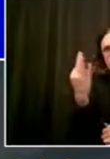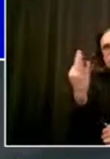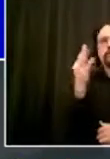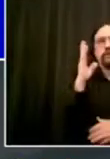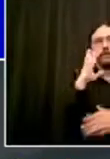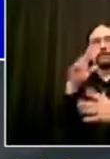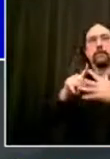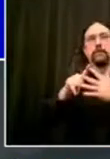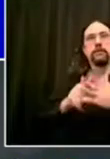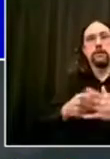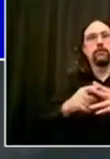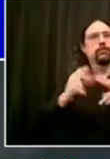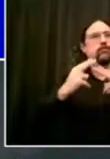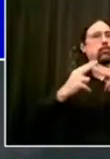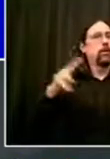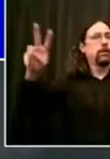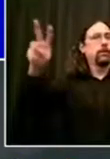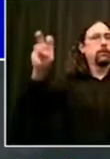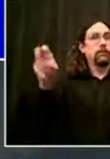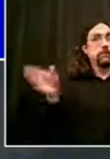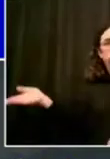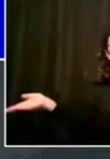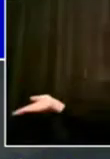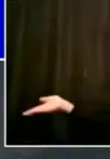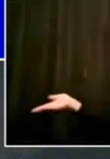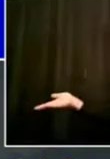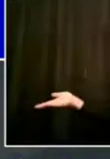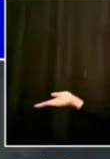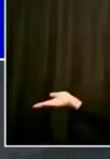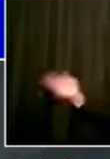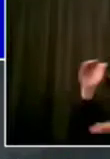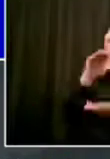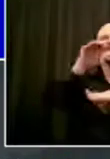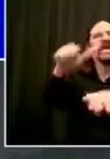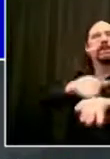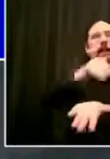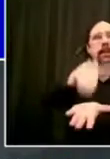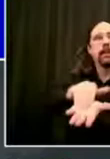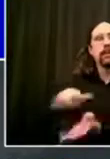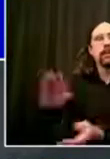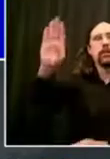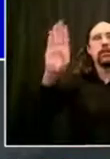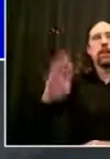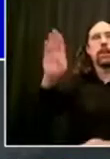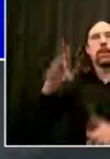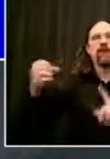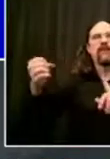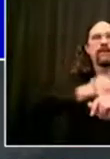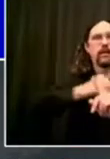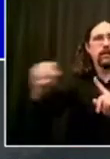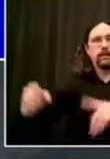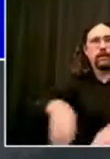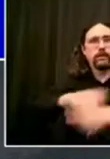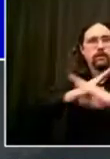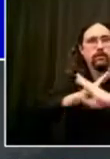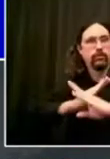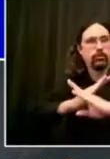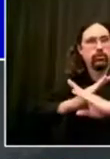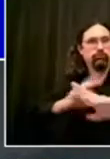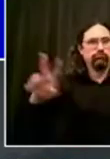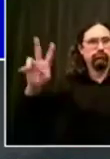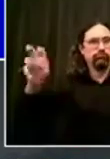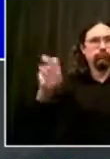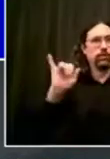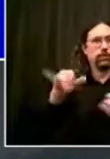two-fold core to it. One, increased targeted NYPD mobilization. Two, community mobilization.